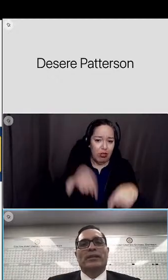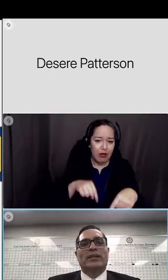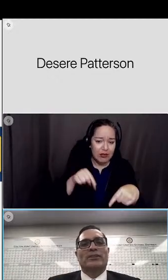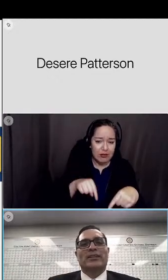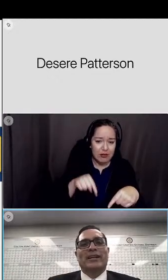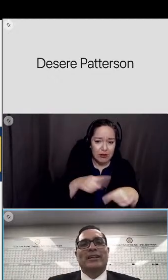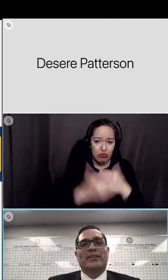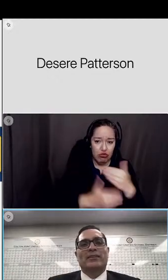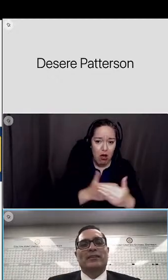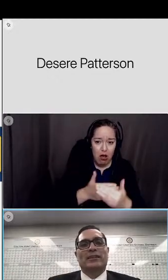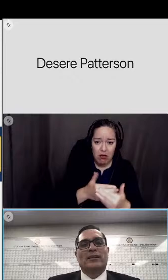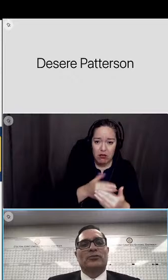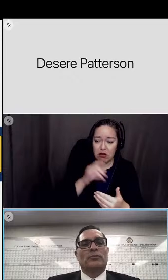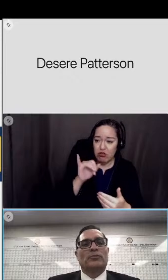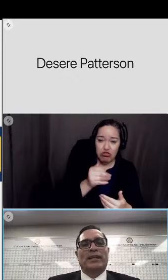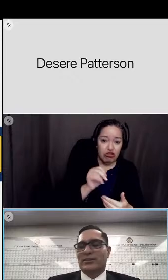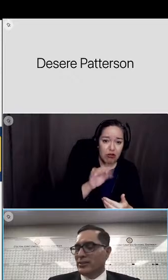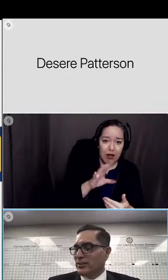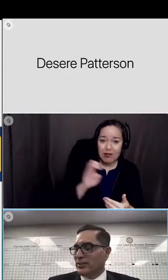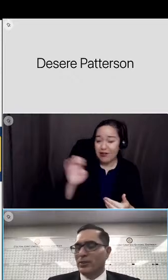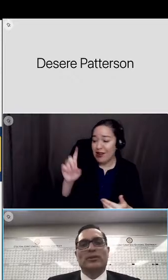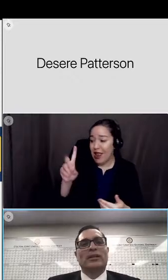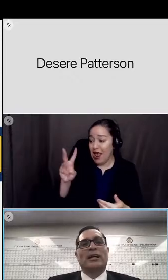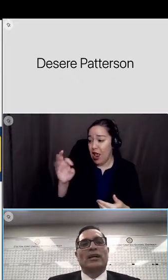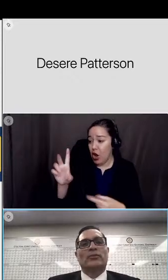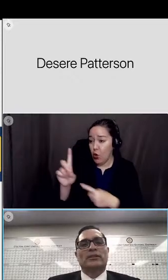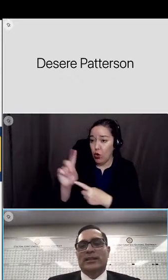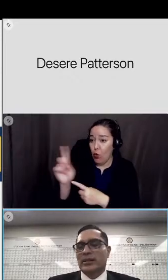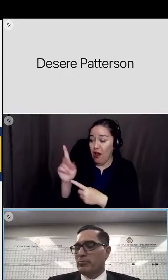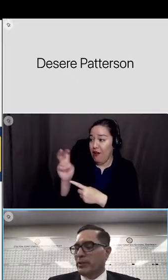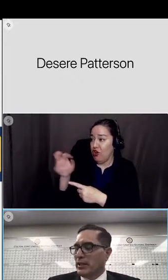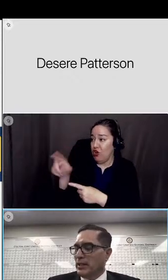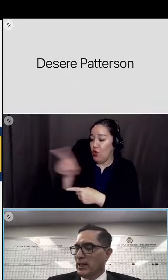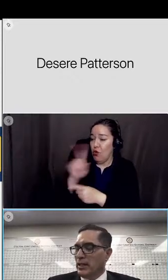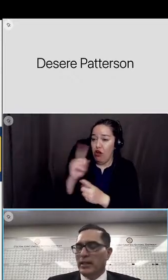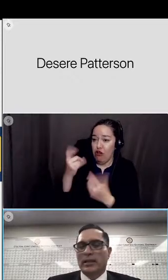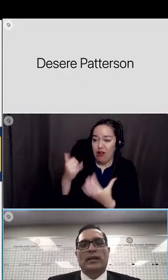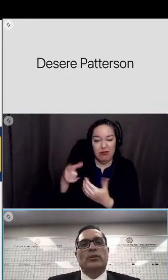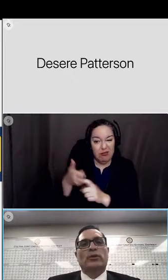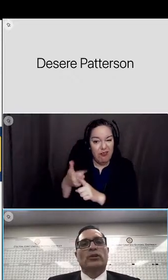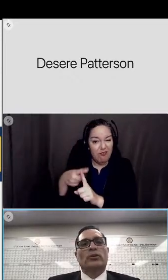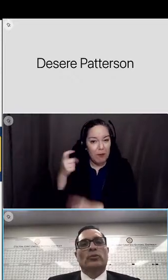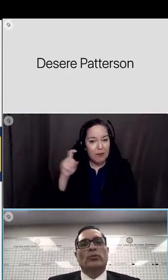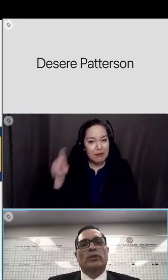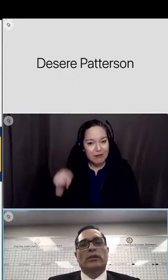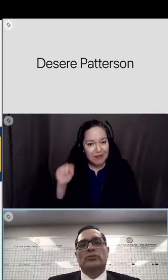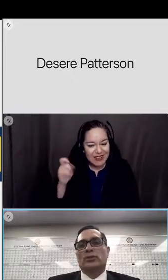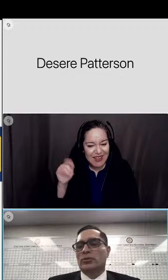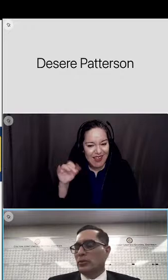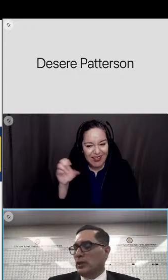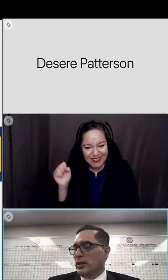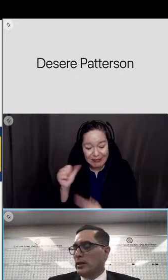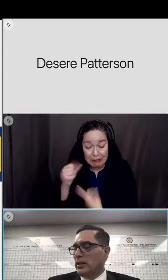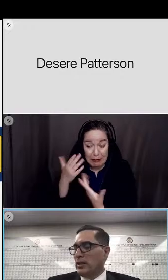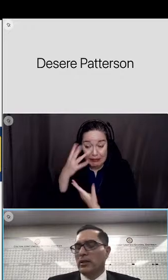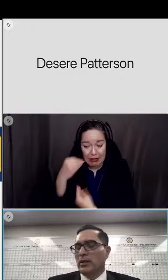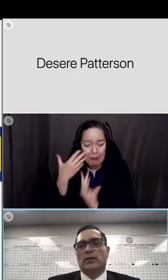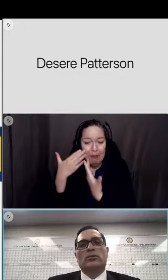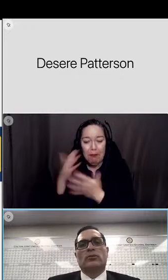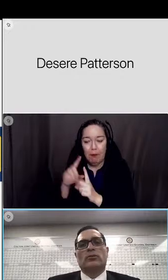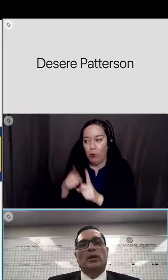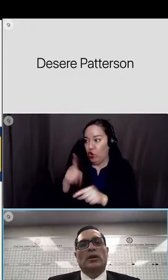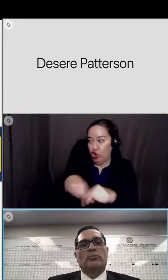don't know if you're paying attention tonight and uh he's from texas so i don't know if he's asleep but i we couldn't do the work without you uh